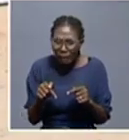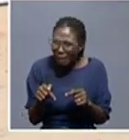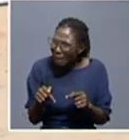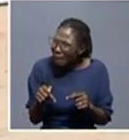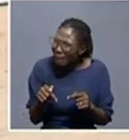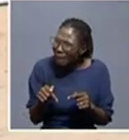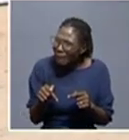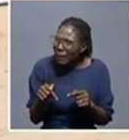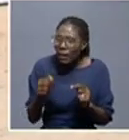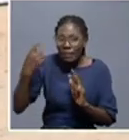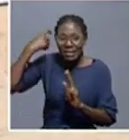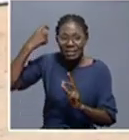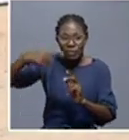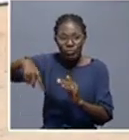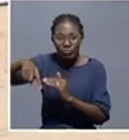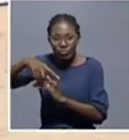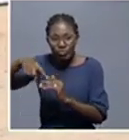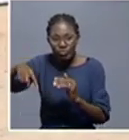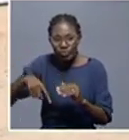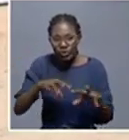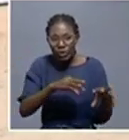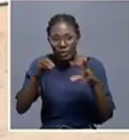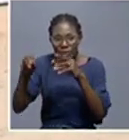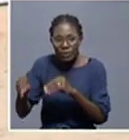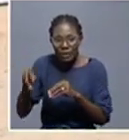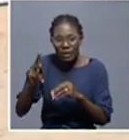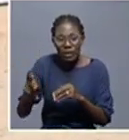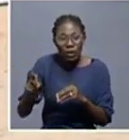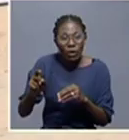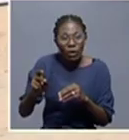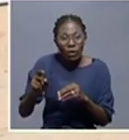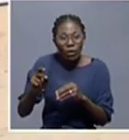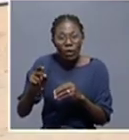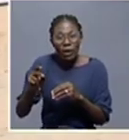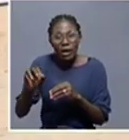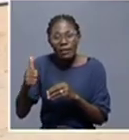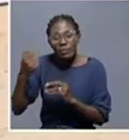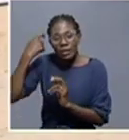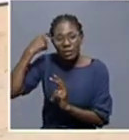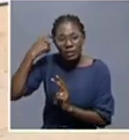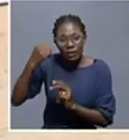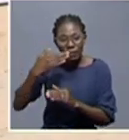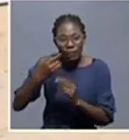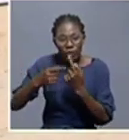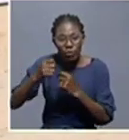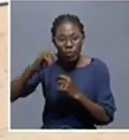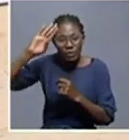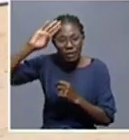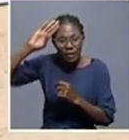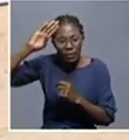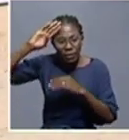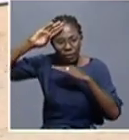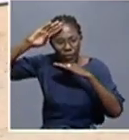Immigration, Home and Safety and Security, Dr. Albert Kawana and his counterpart from Botswana, where they have shared on the significance